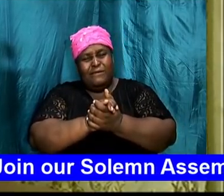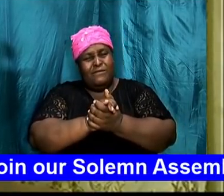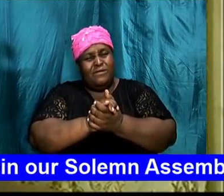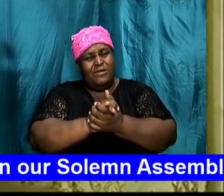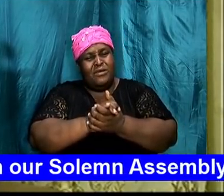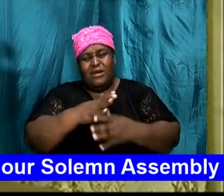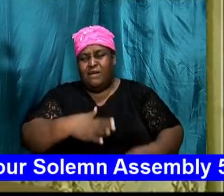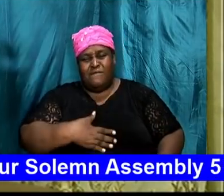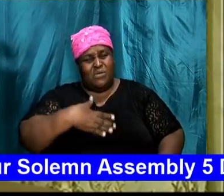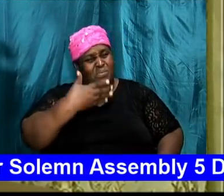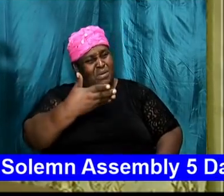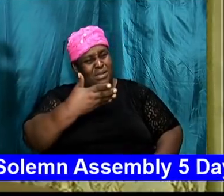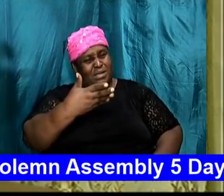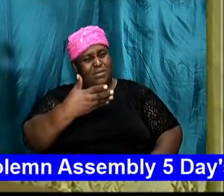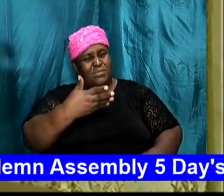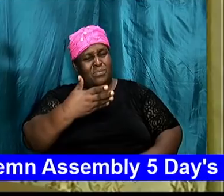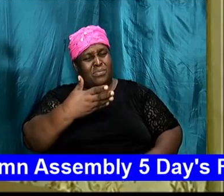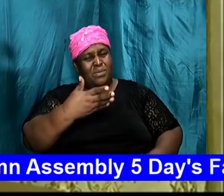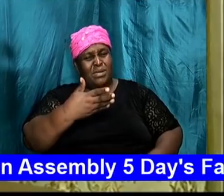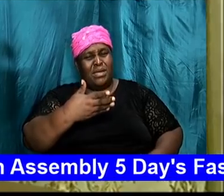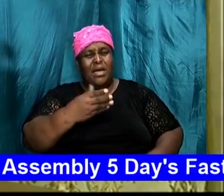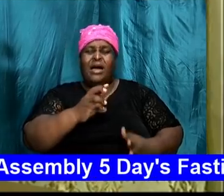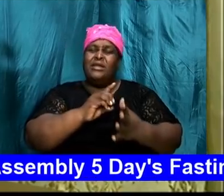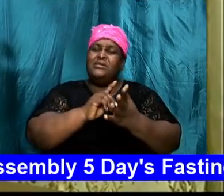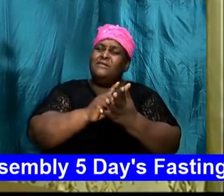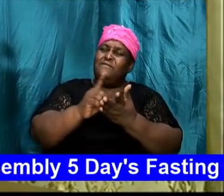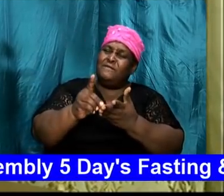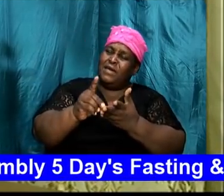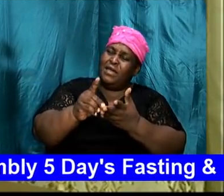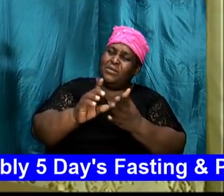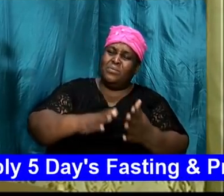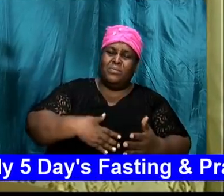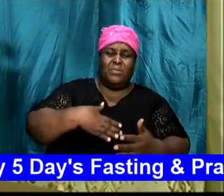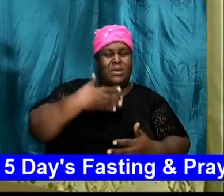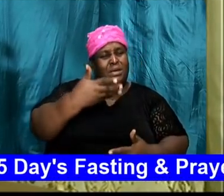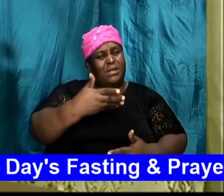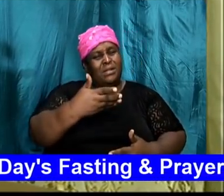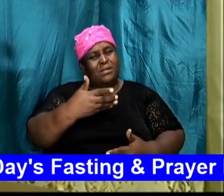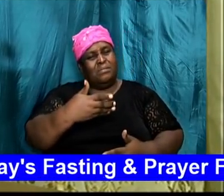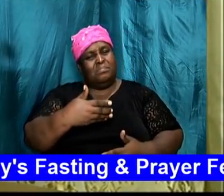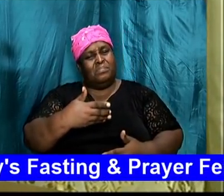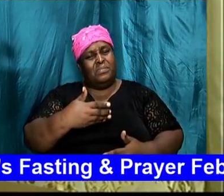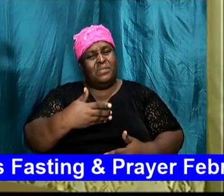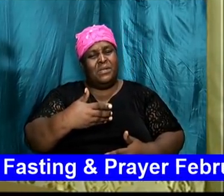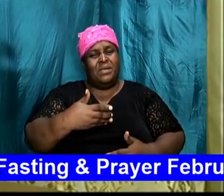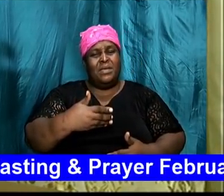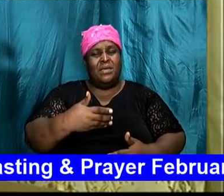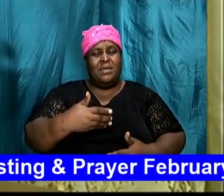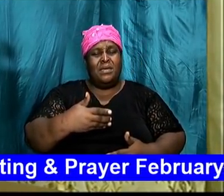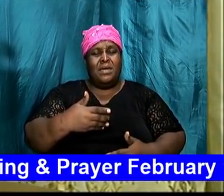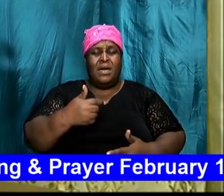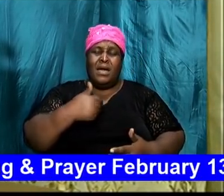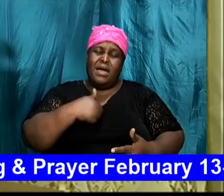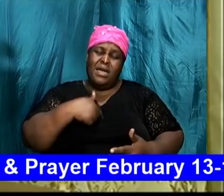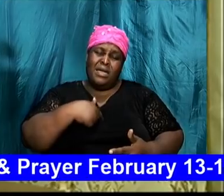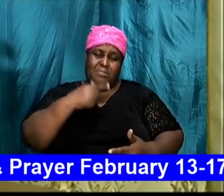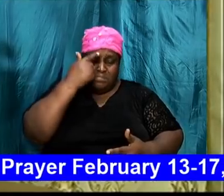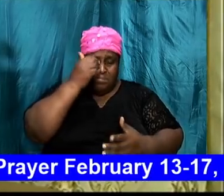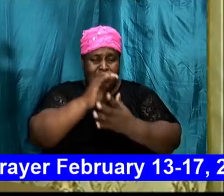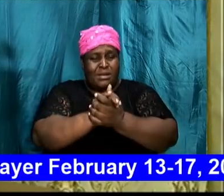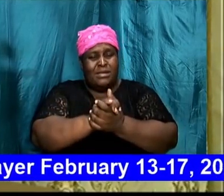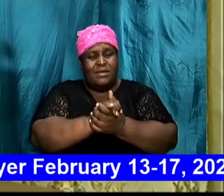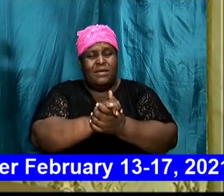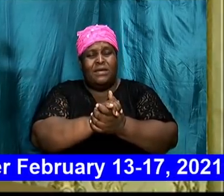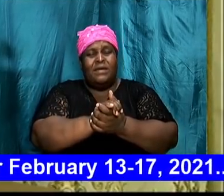only divine will. You know, I could share my thought on that, you know, I believe that there is permissive will. I believe that,